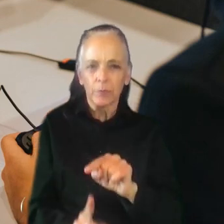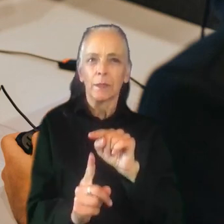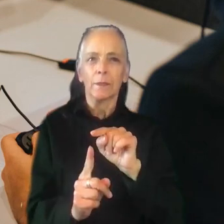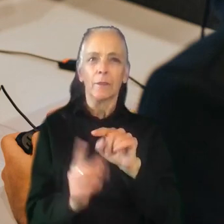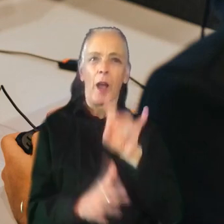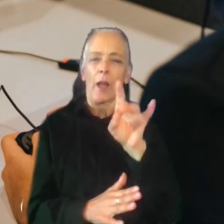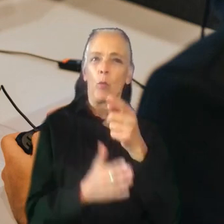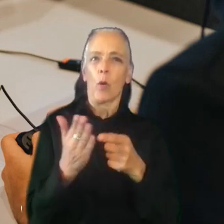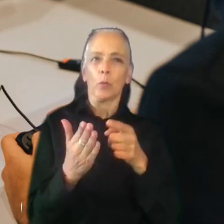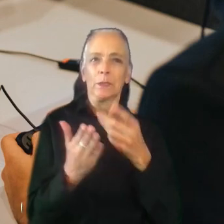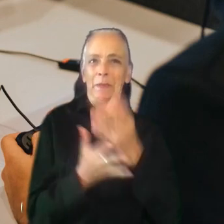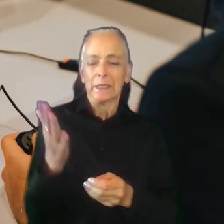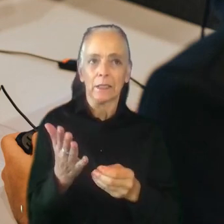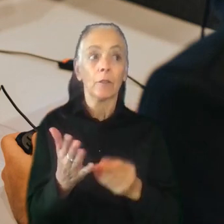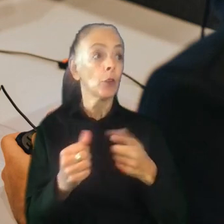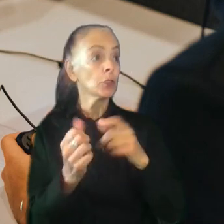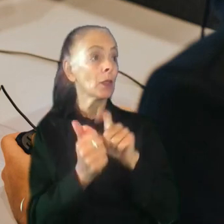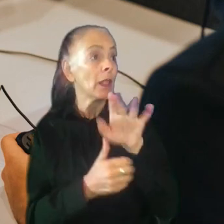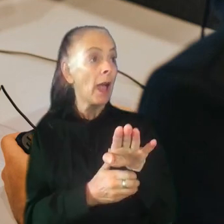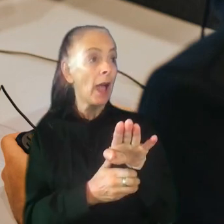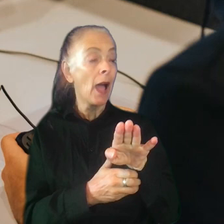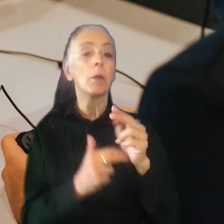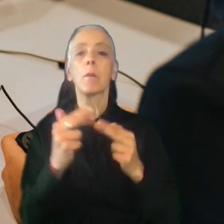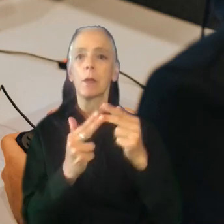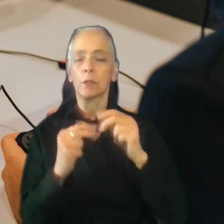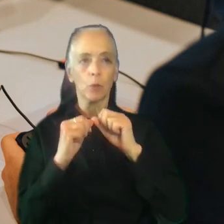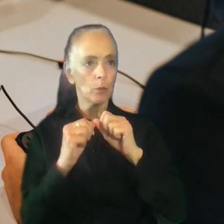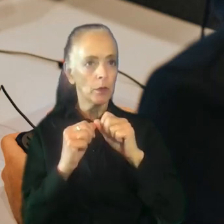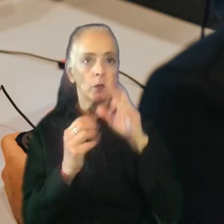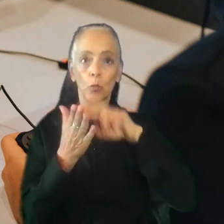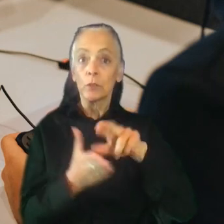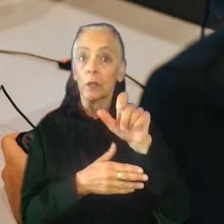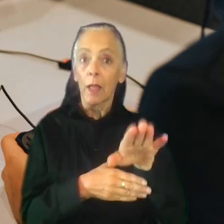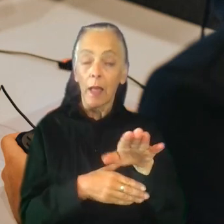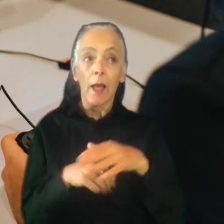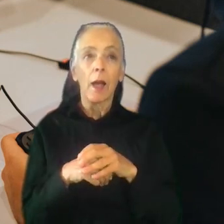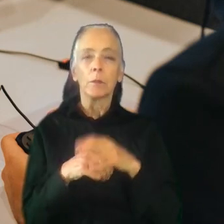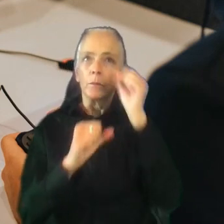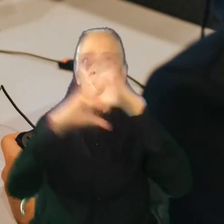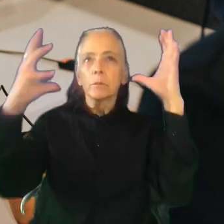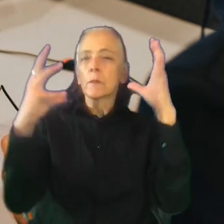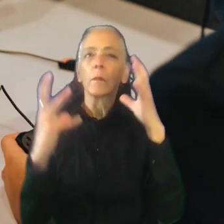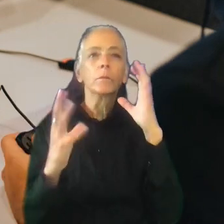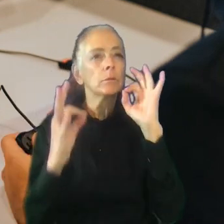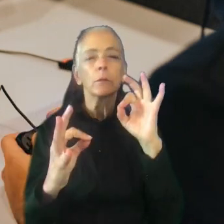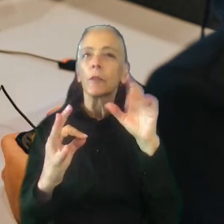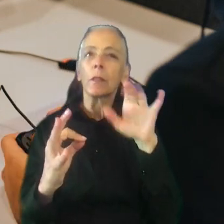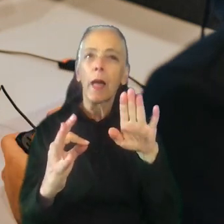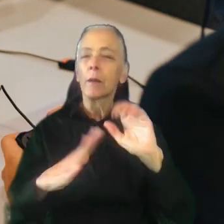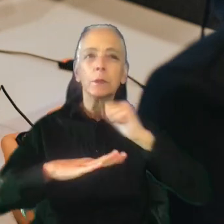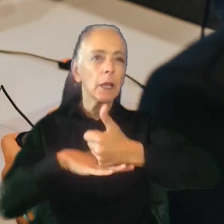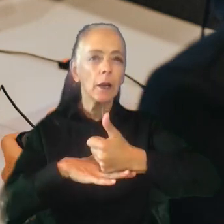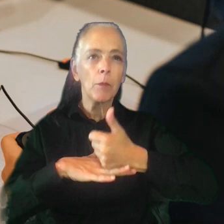I started with the lab itself, building a permanent research lab, looking into what is the ideal lab setup, how can we fit that